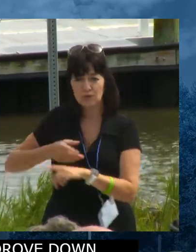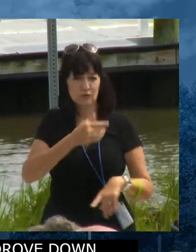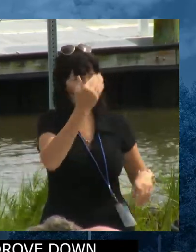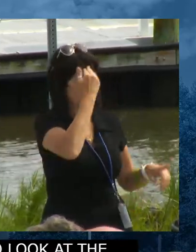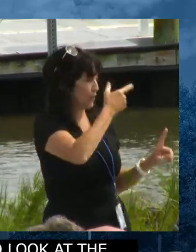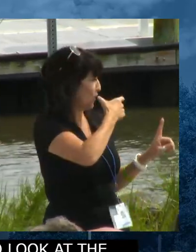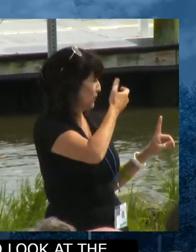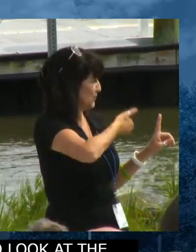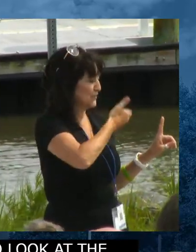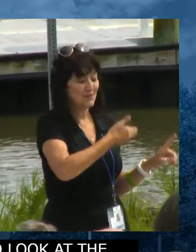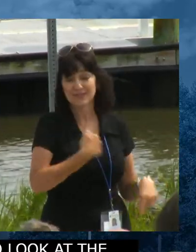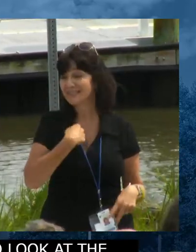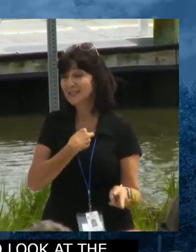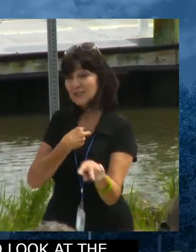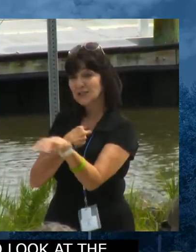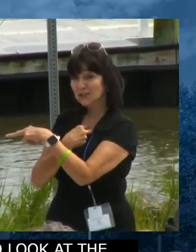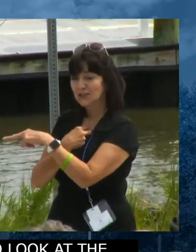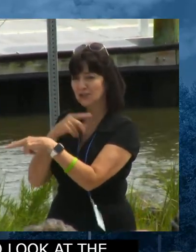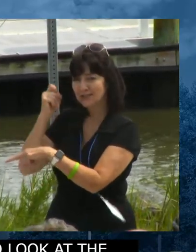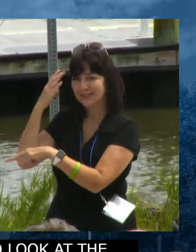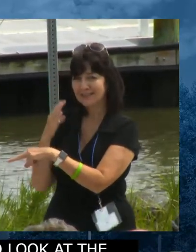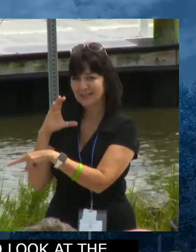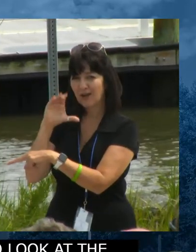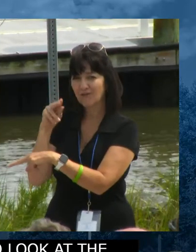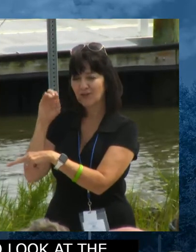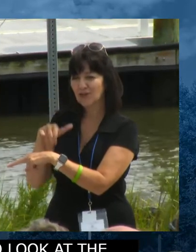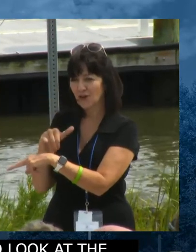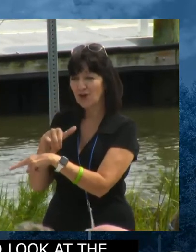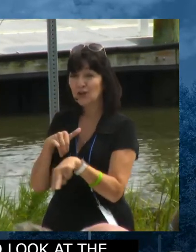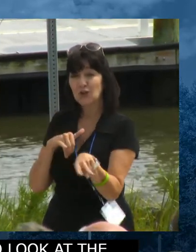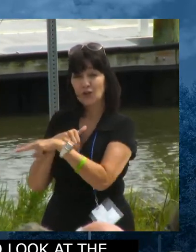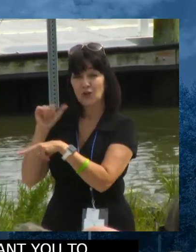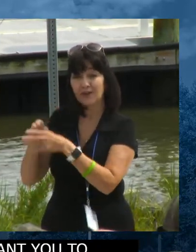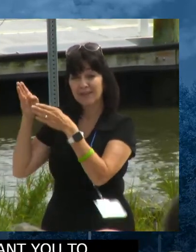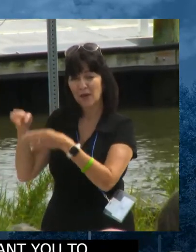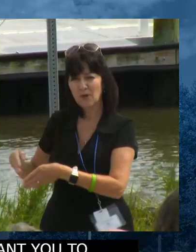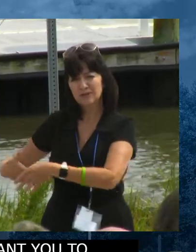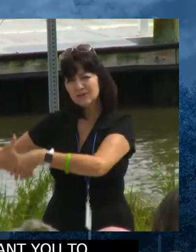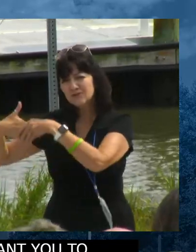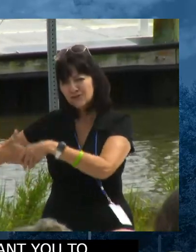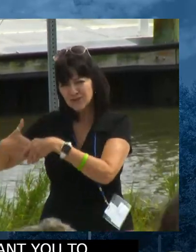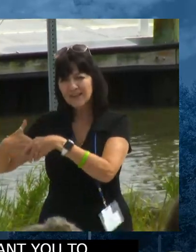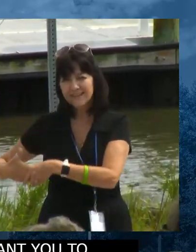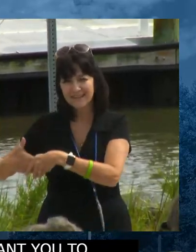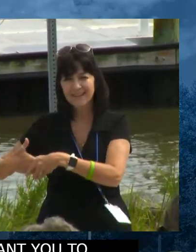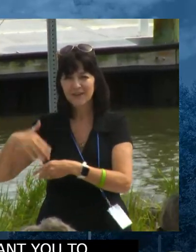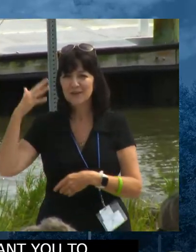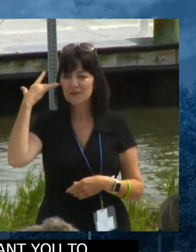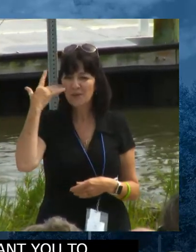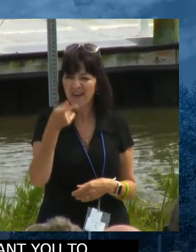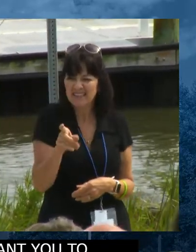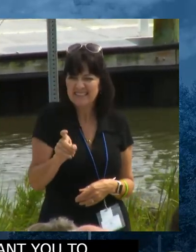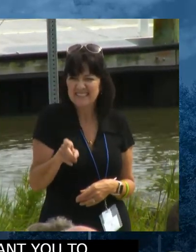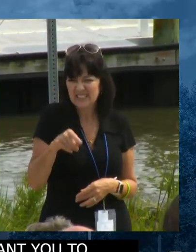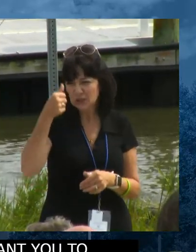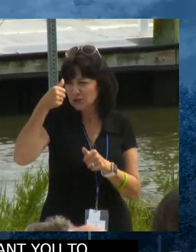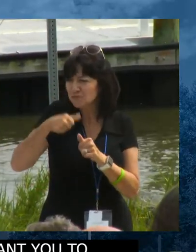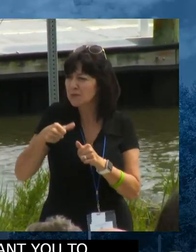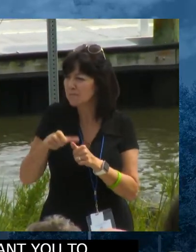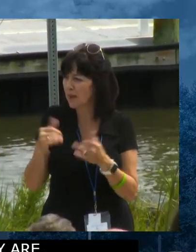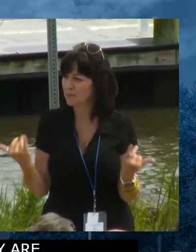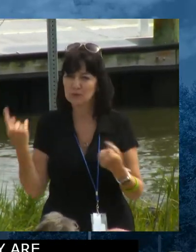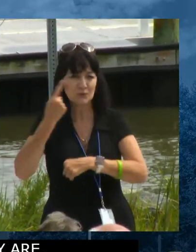Carney. Look at that person, shake their hand. Because you need to remember this day and remember who you sat with.